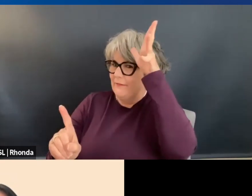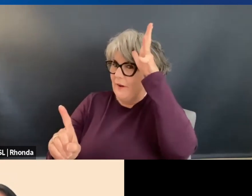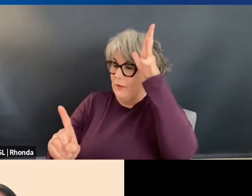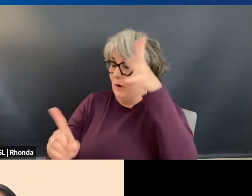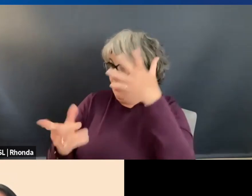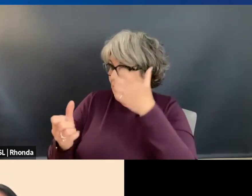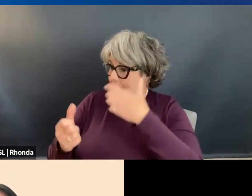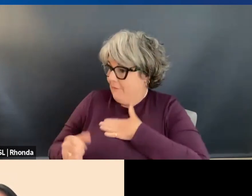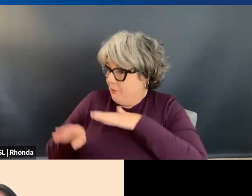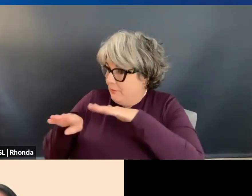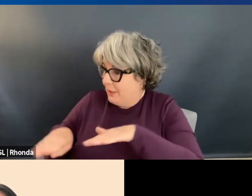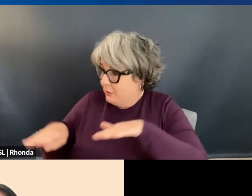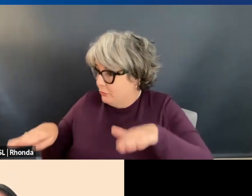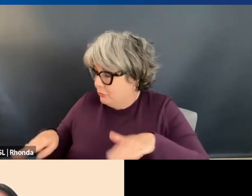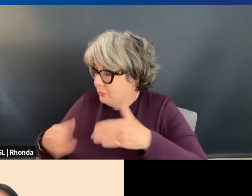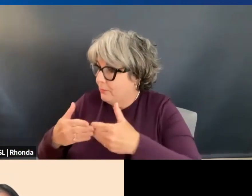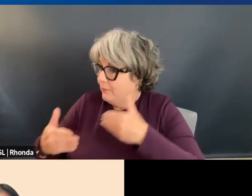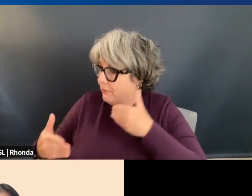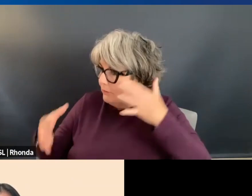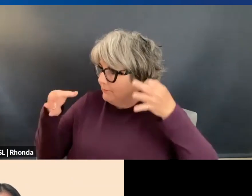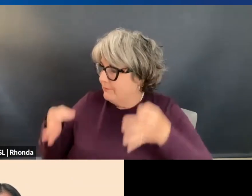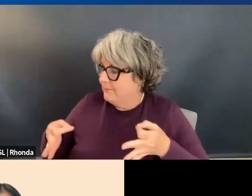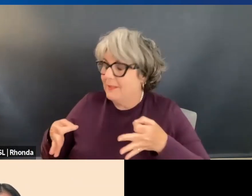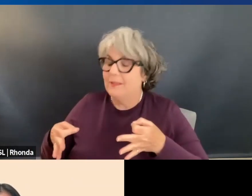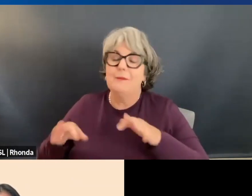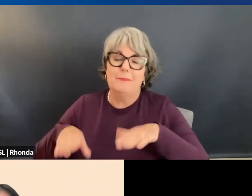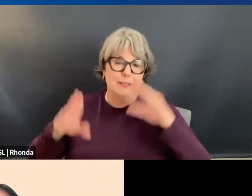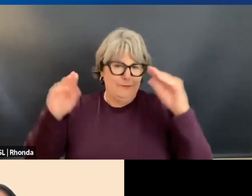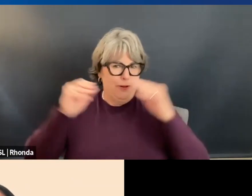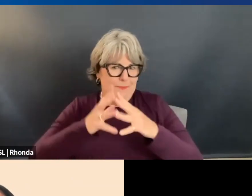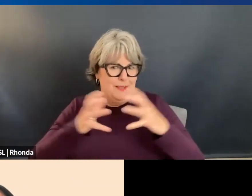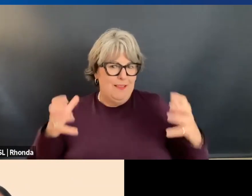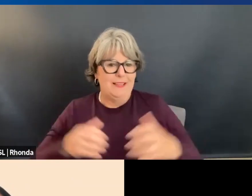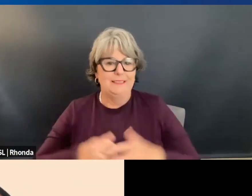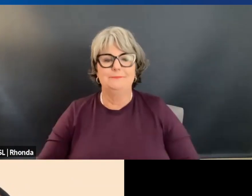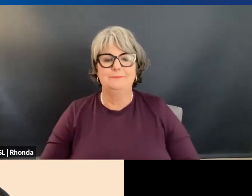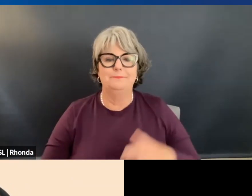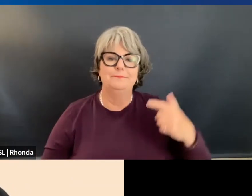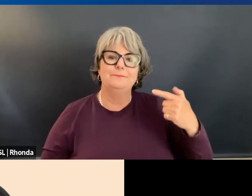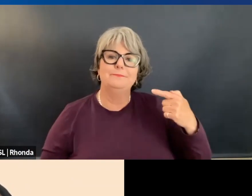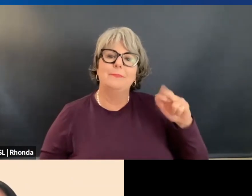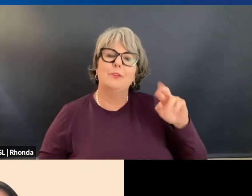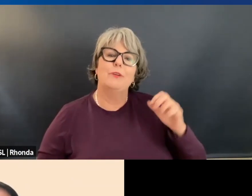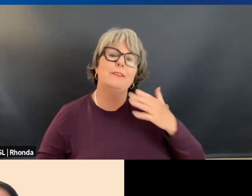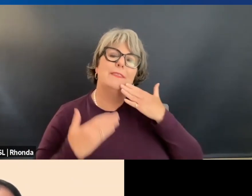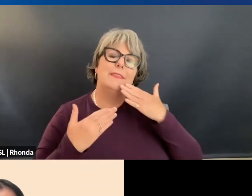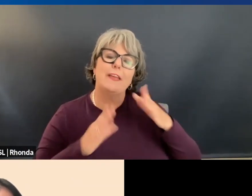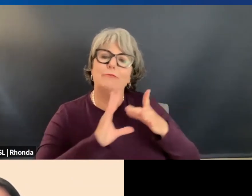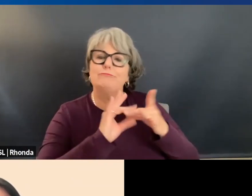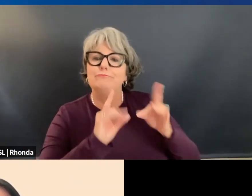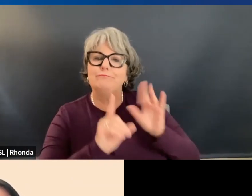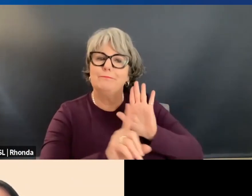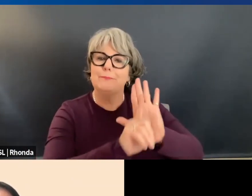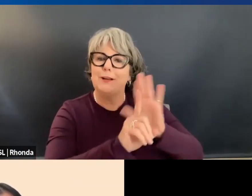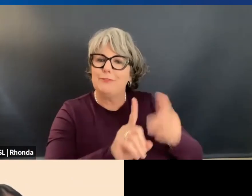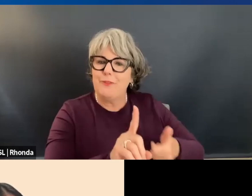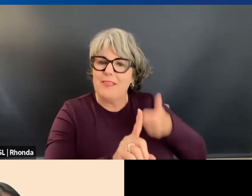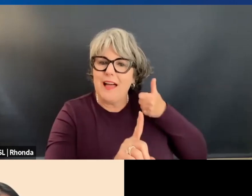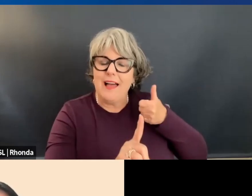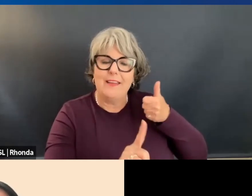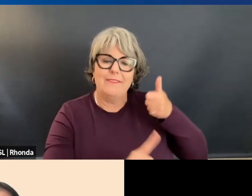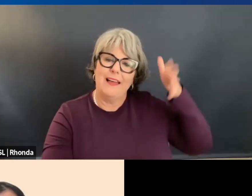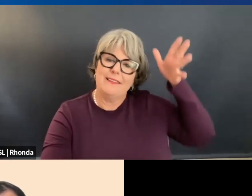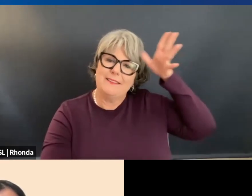want that for my kid? So they've taught me a lot. Well, thank you so much for sharing a little bit about your life as a